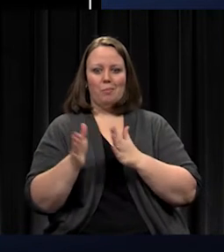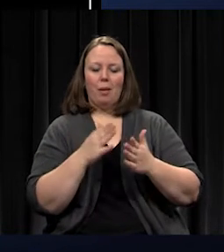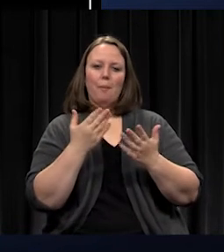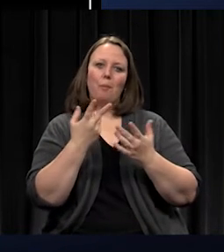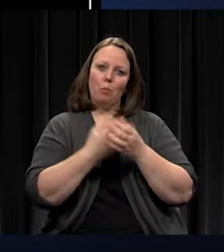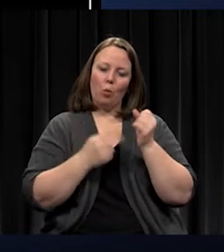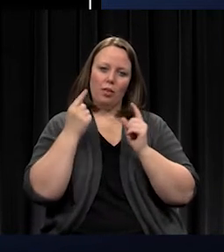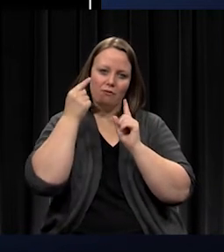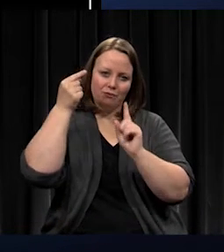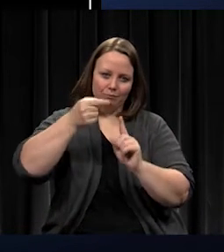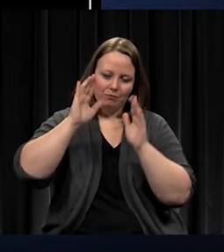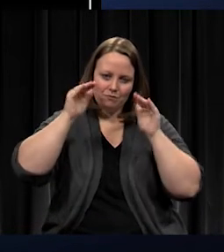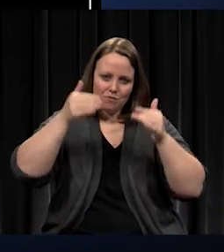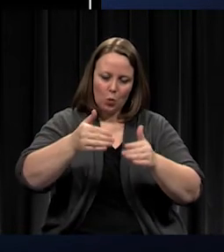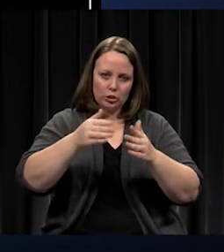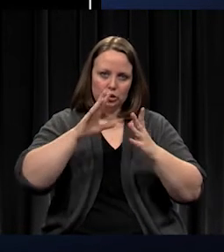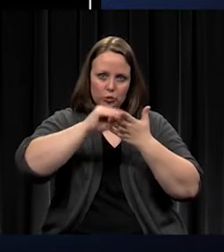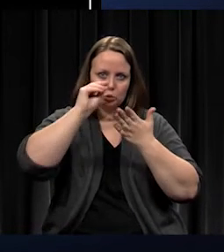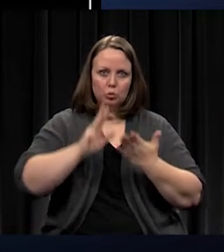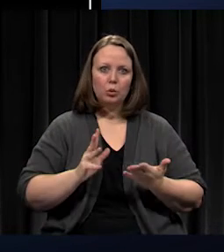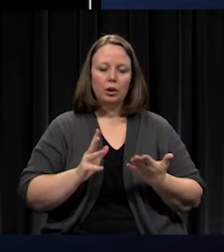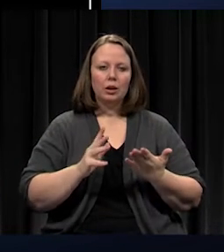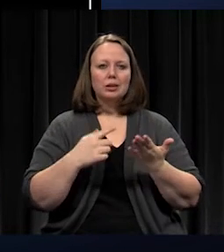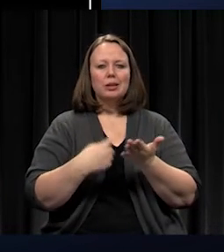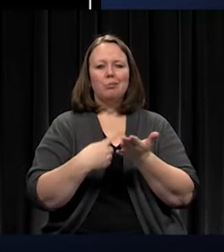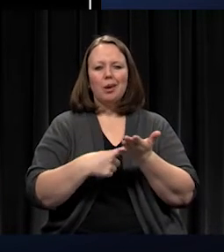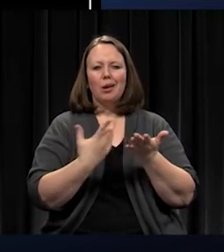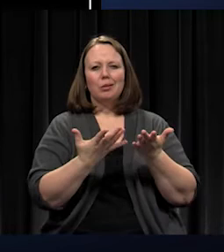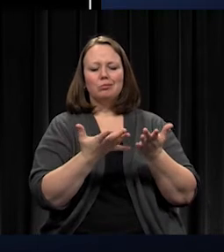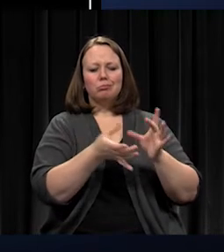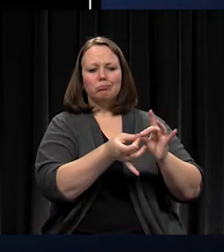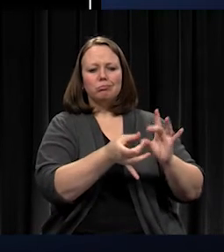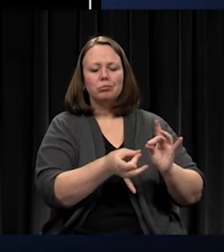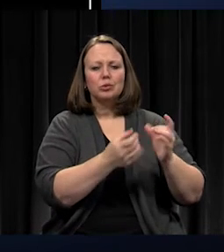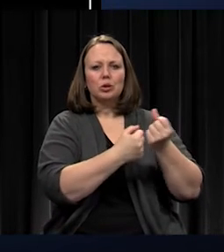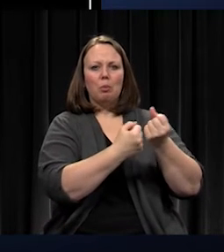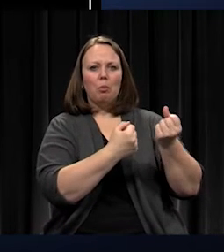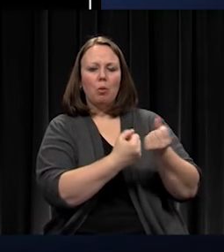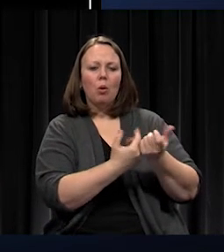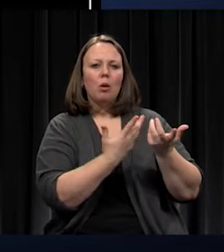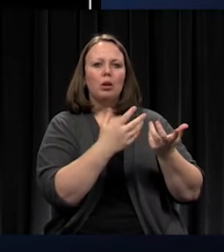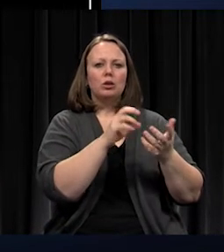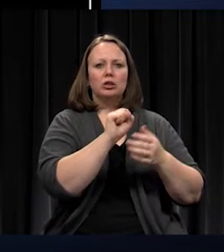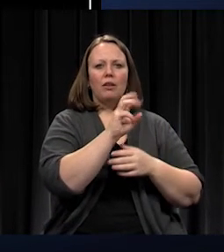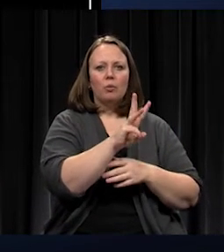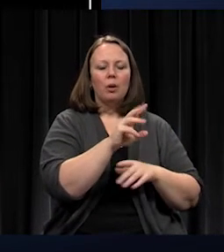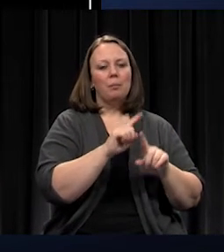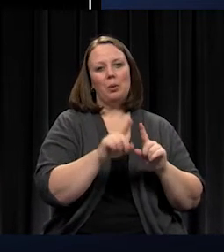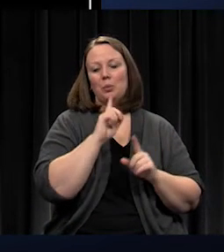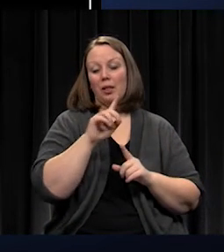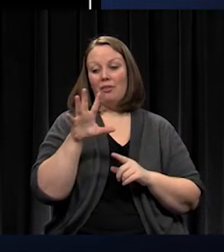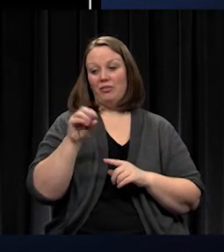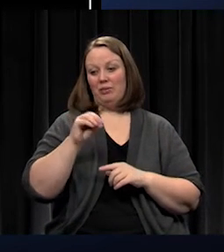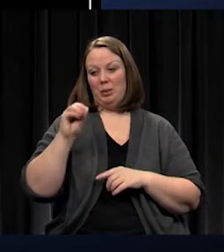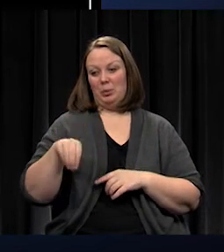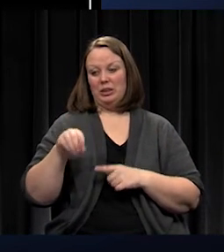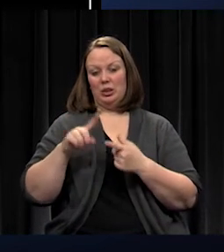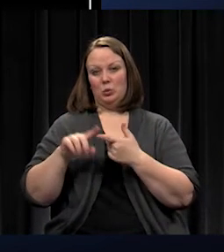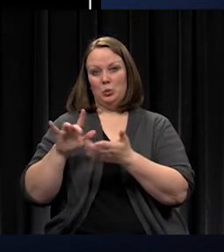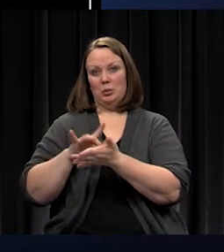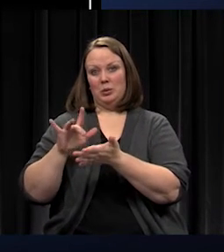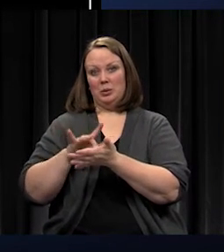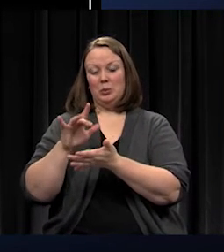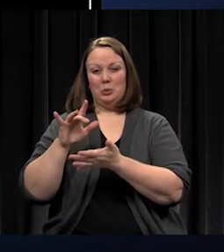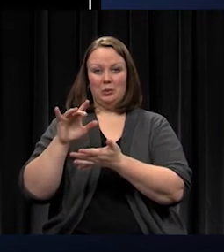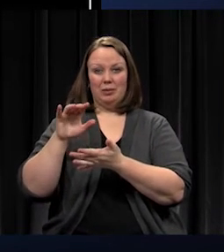see light items about a support piece of software, but really over 50% goes to the devices. Another quarter goes to the infrastructure to drive those student